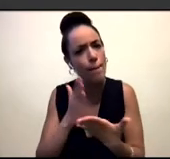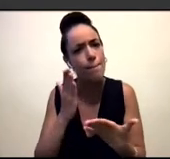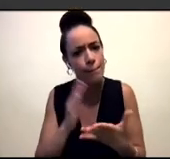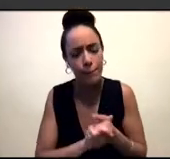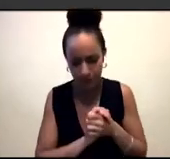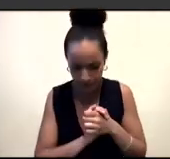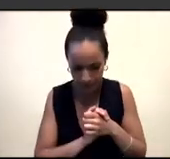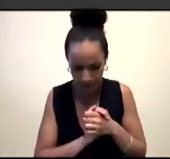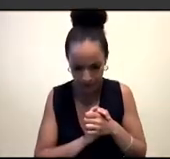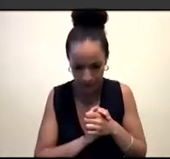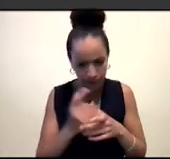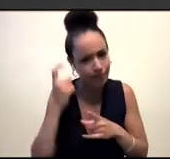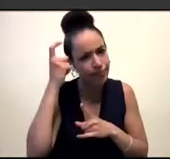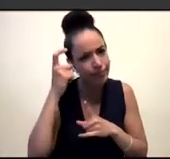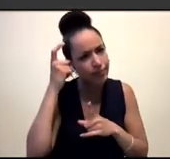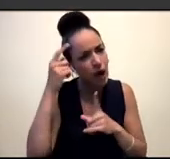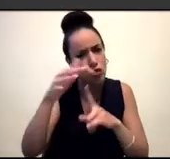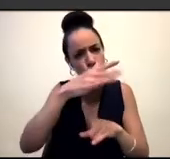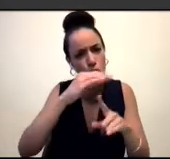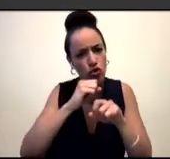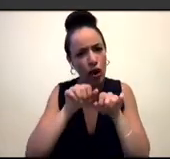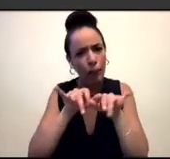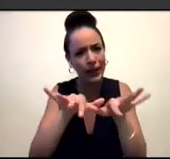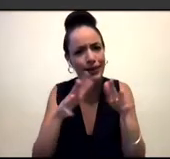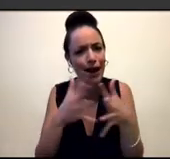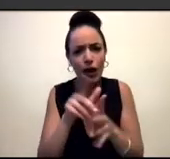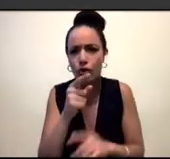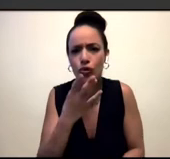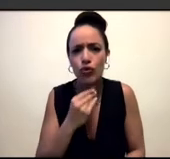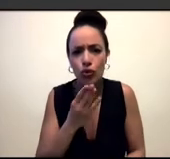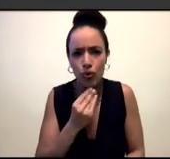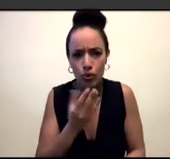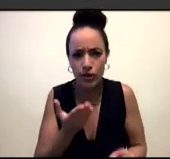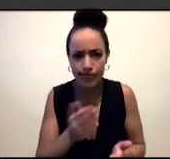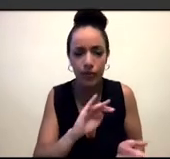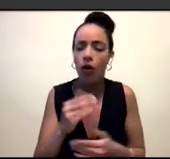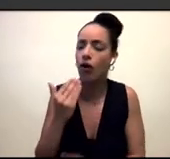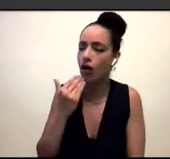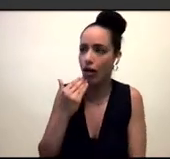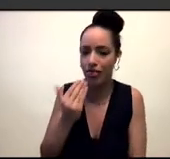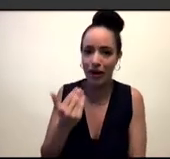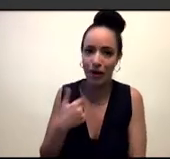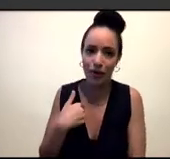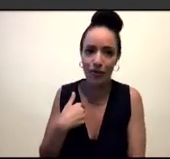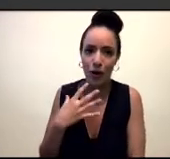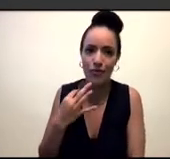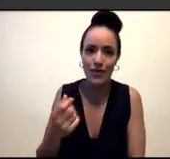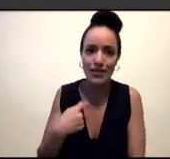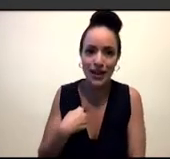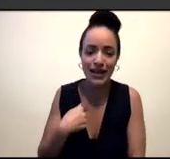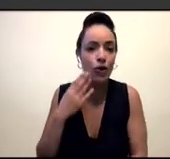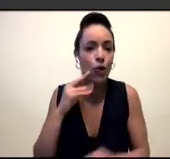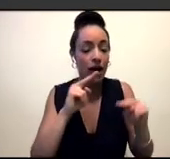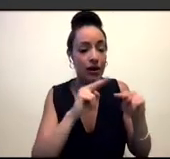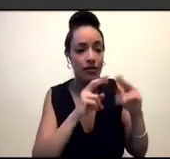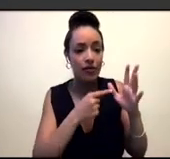possibilities social media contributes to that as well. Thank you so much again for having me as well. And as Fatma was speaking, it reminded me of